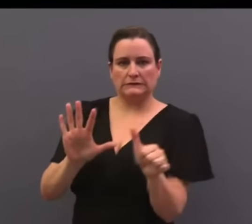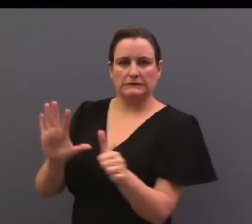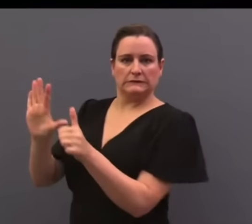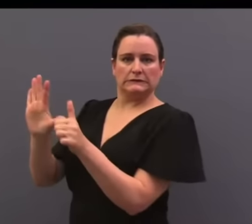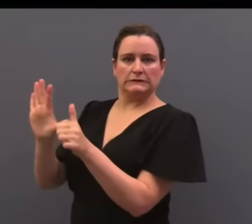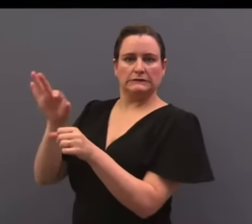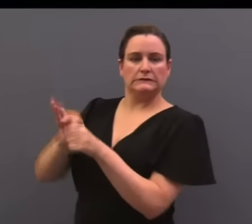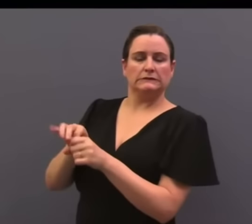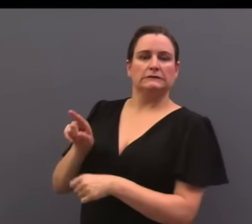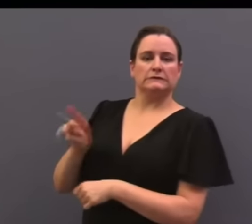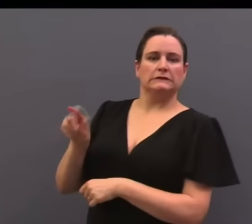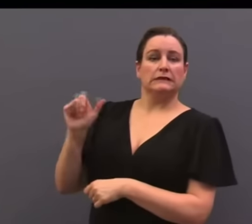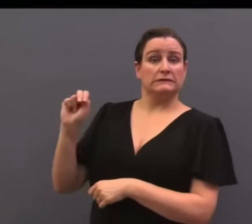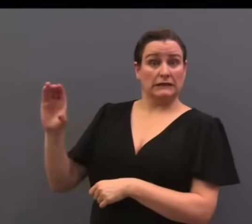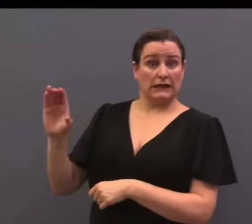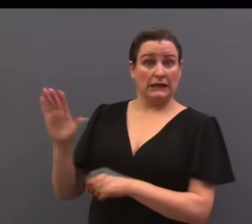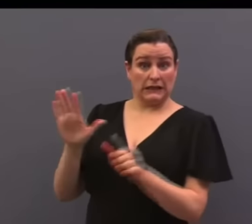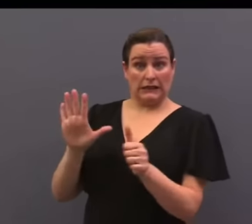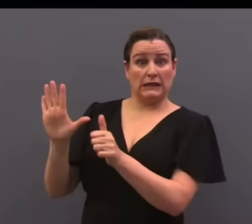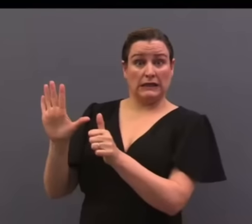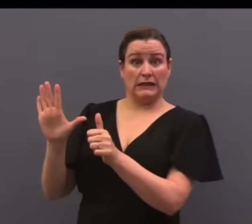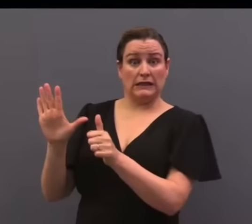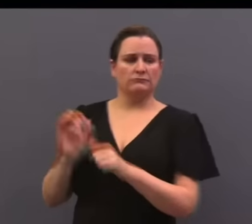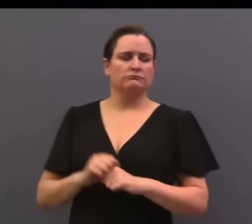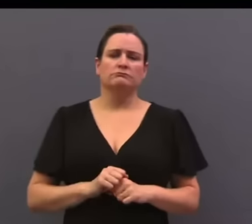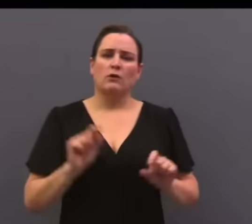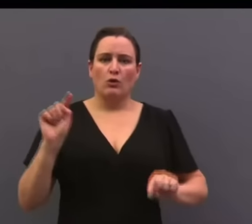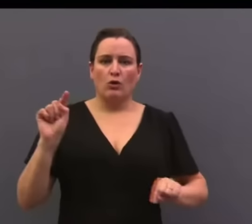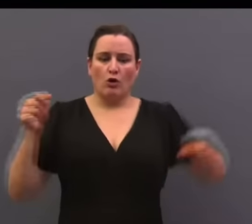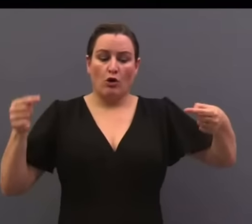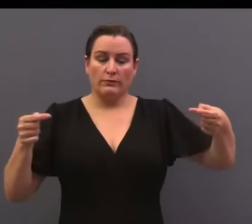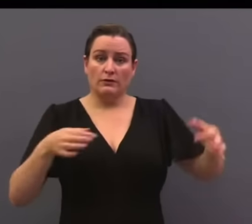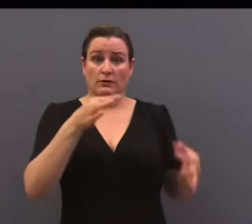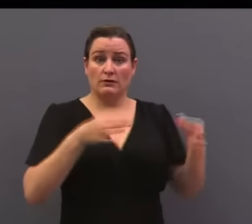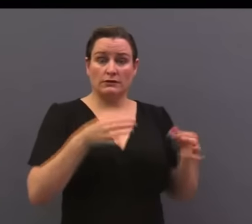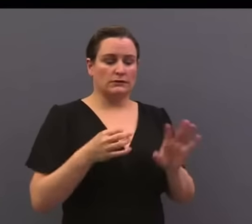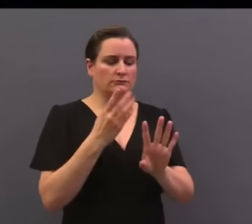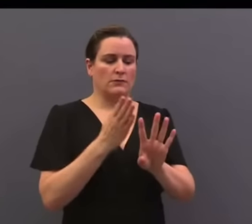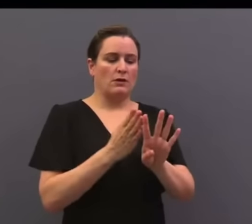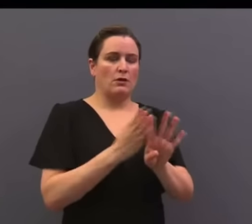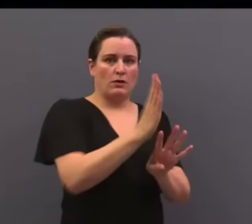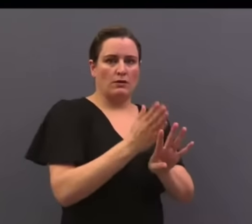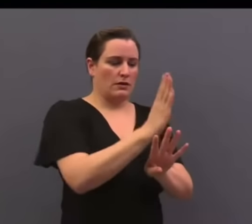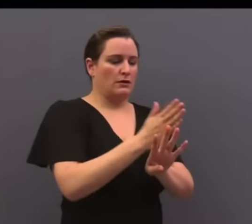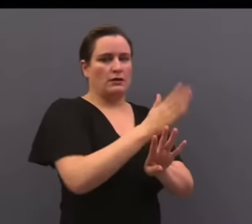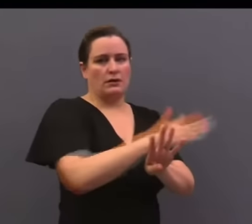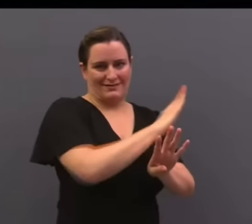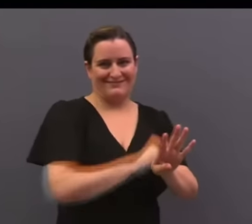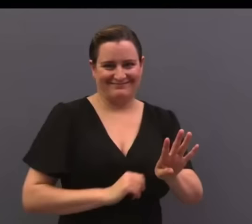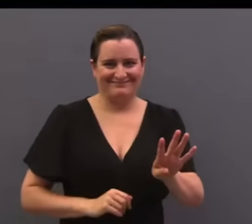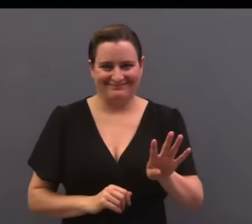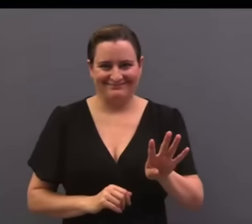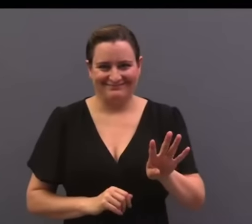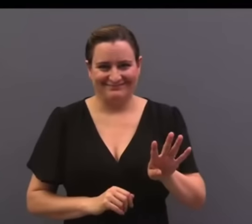Party A, B, C and D, all opposition parties, they all received one vote out of ten. Then the